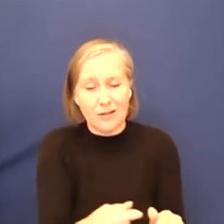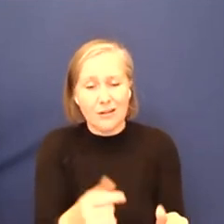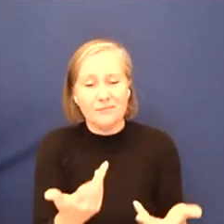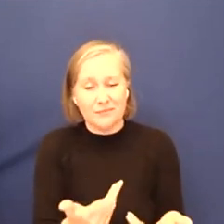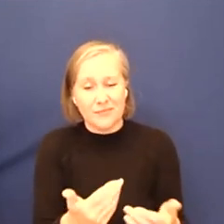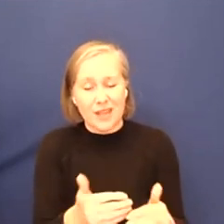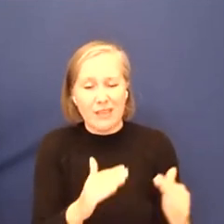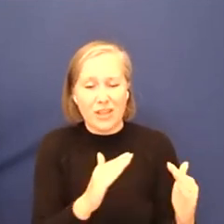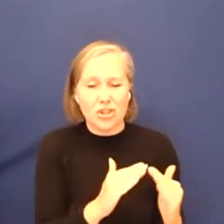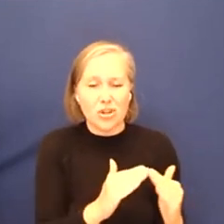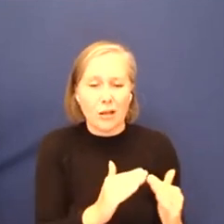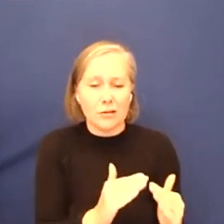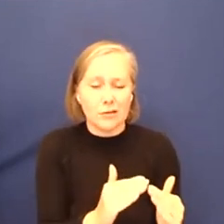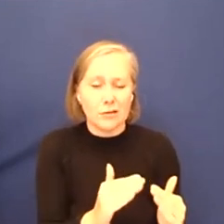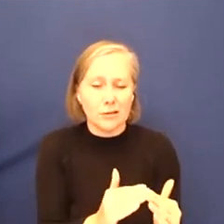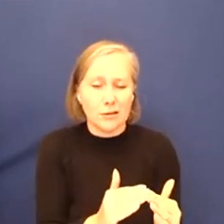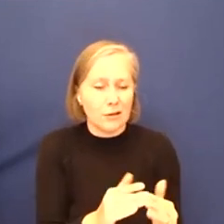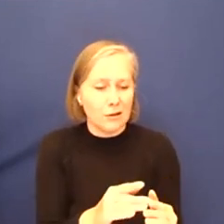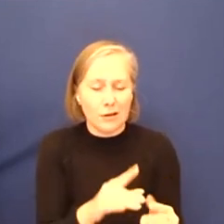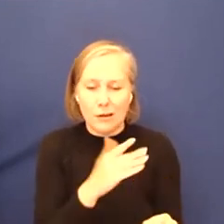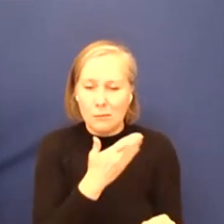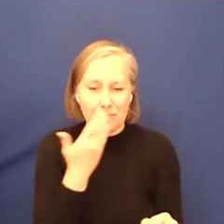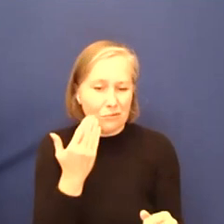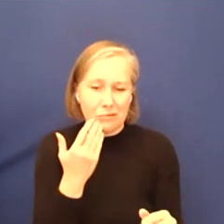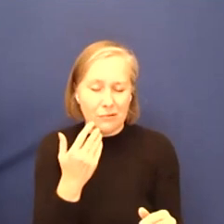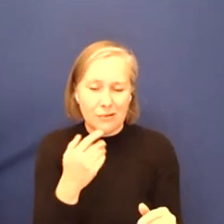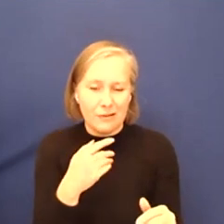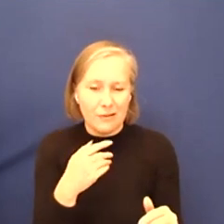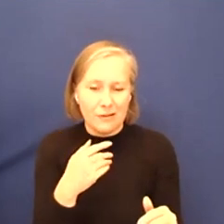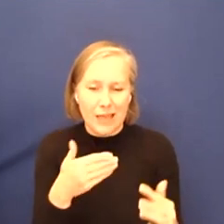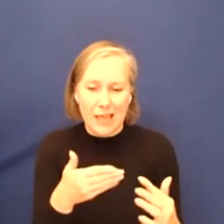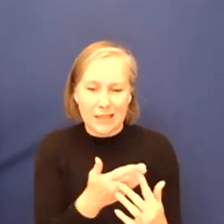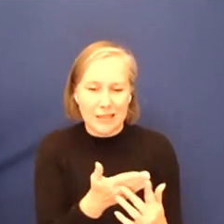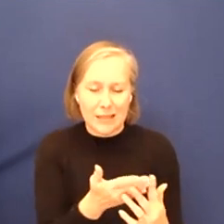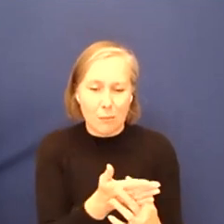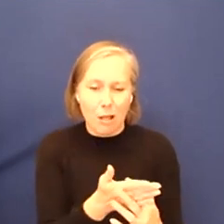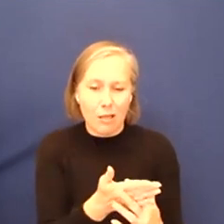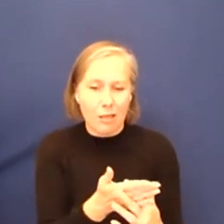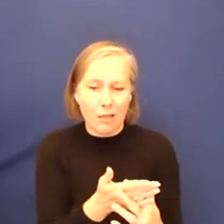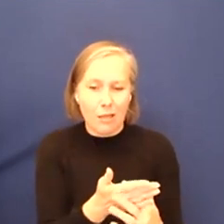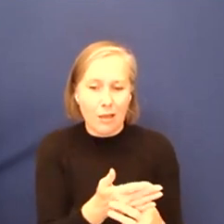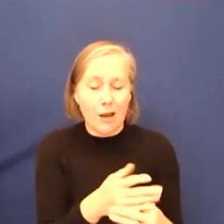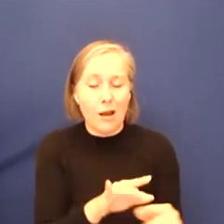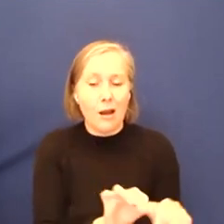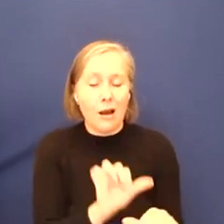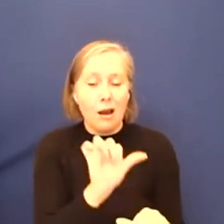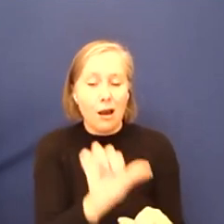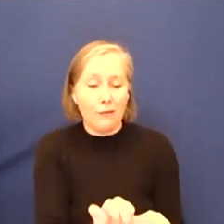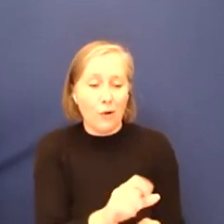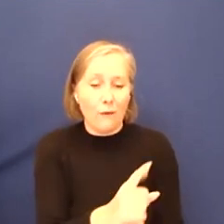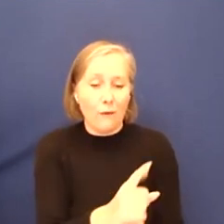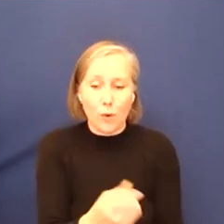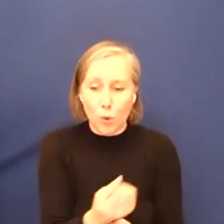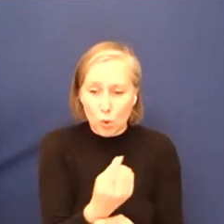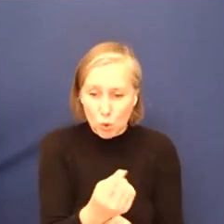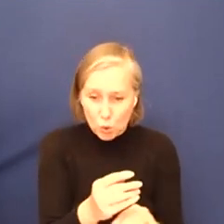shelters that are usually not accessible. And after disaster, it's most for children education,